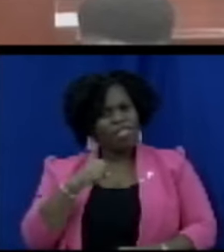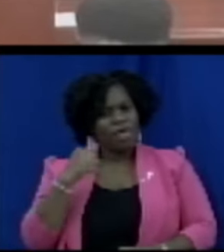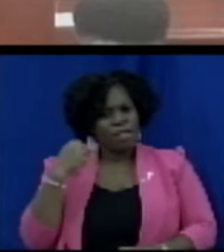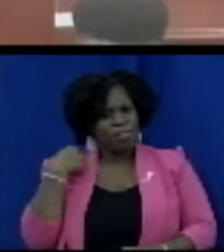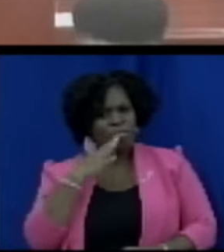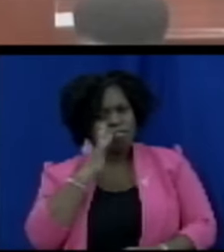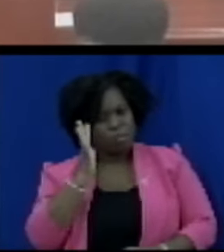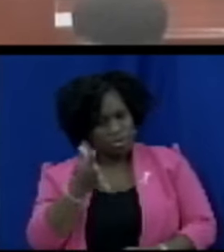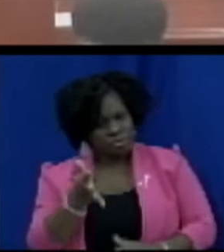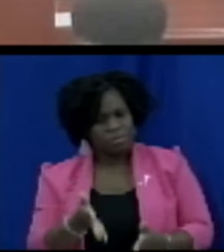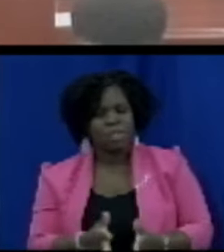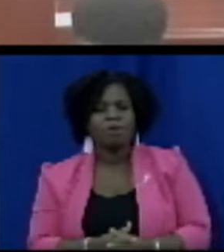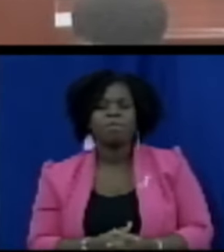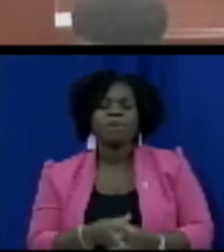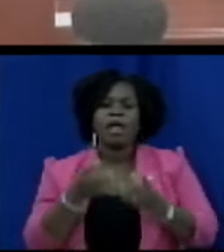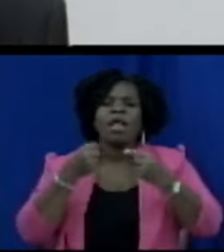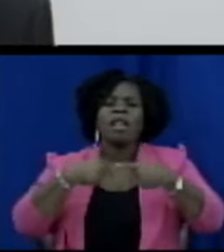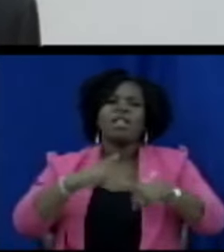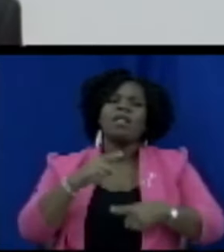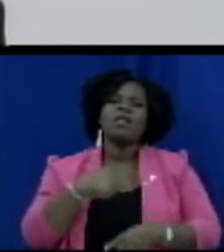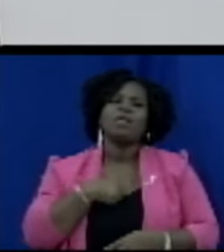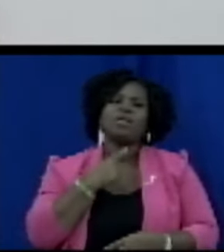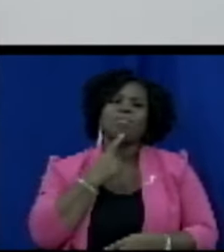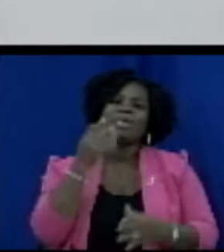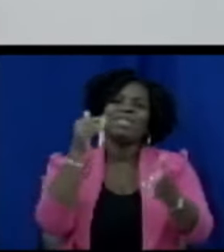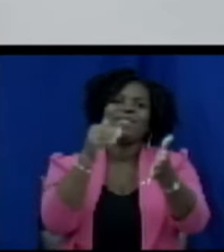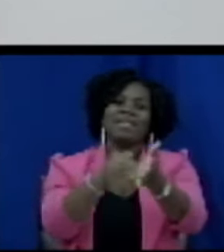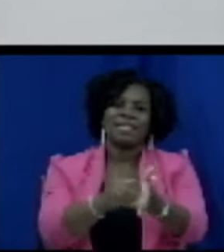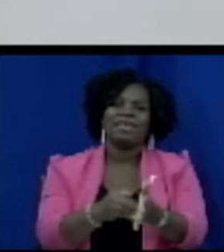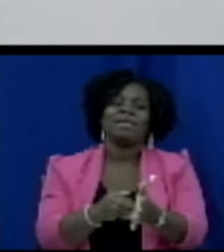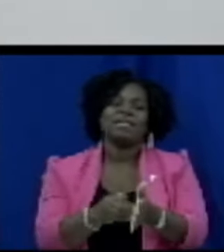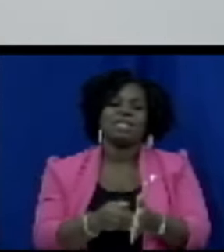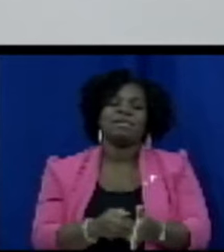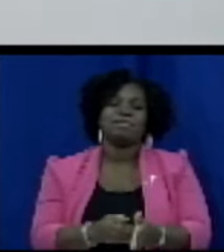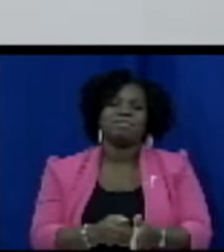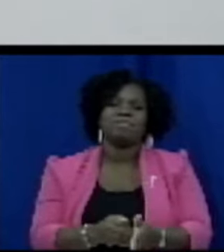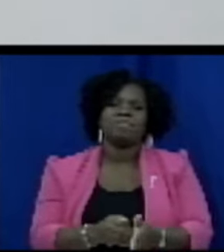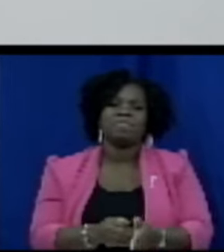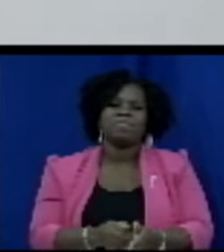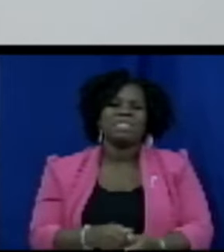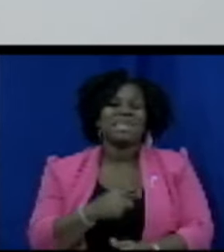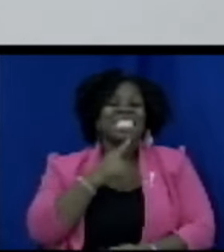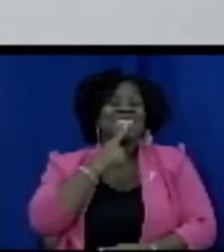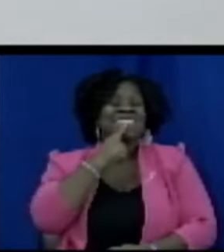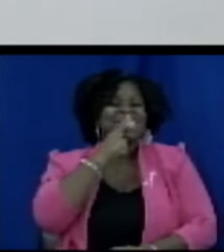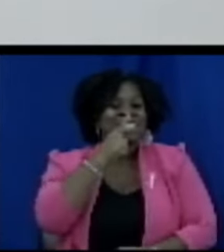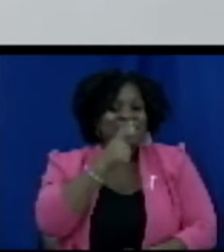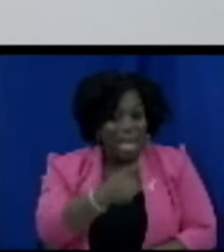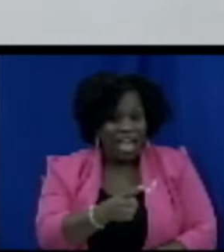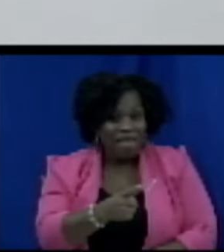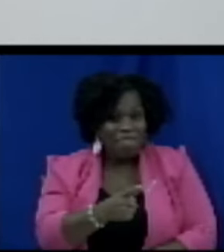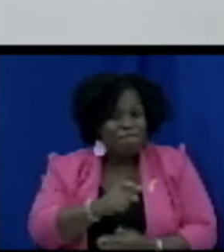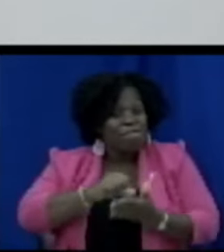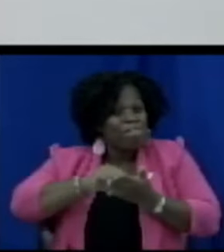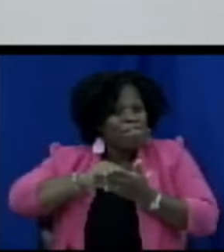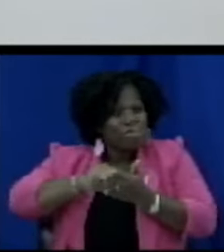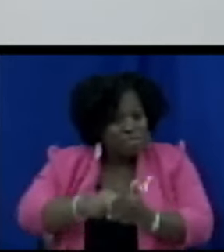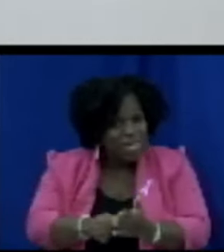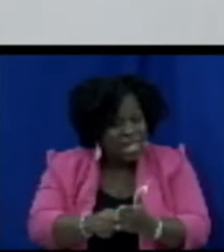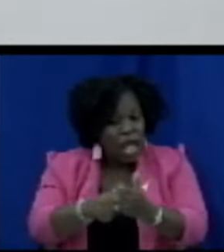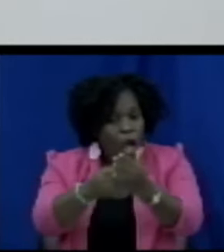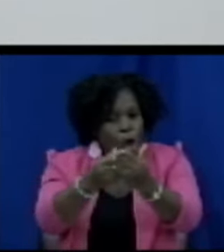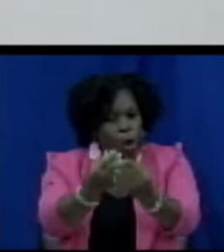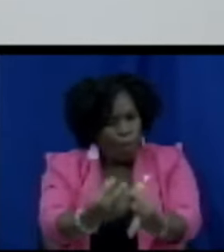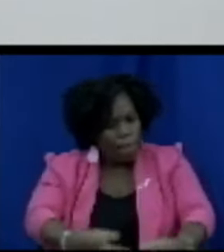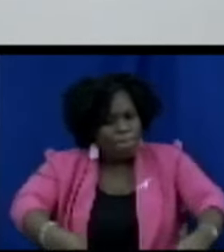Let me again emphasize how important